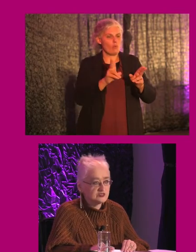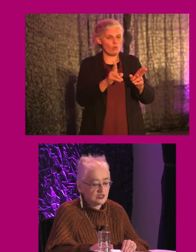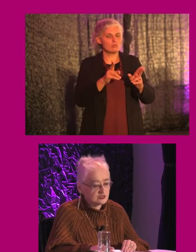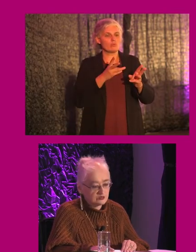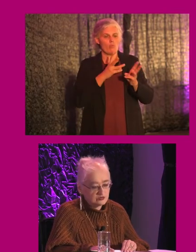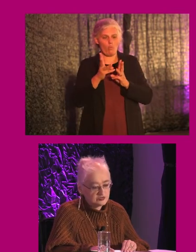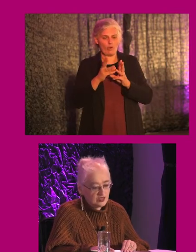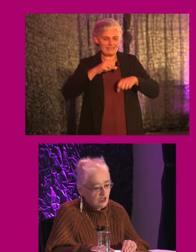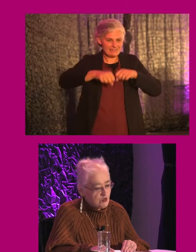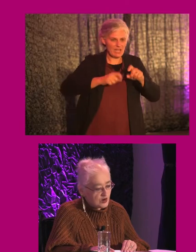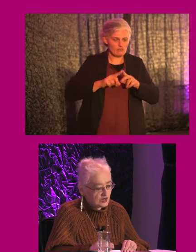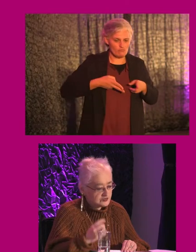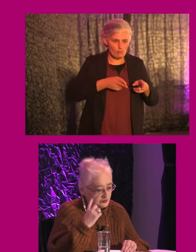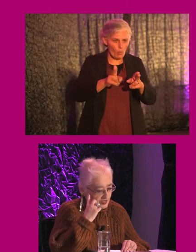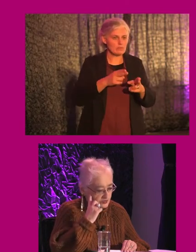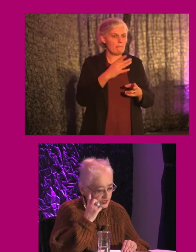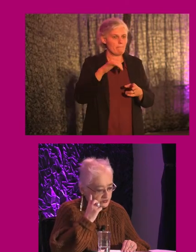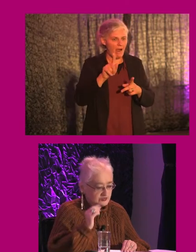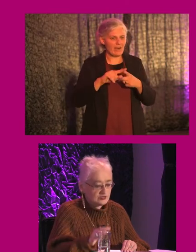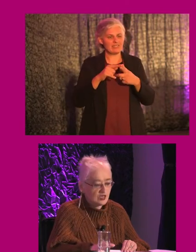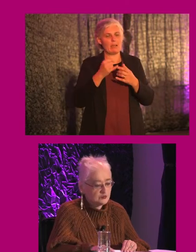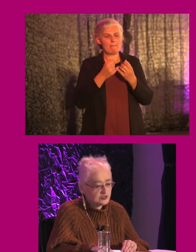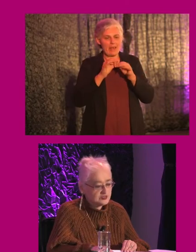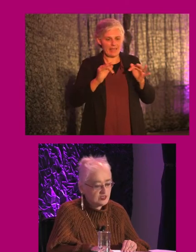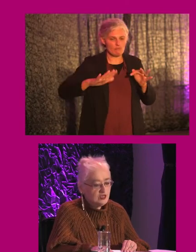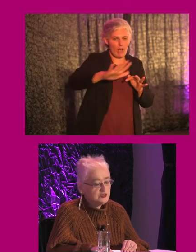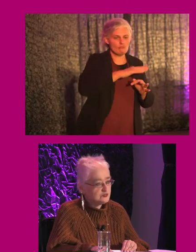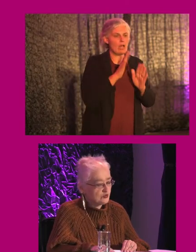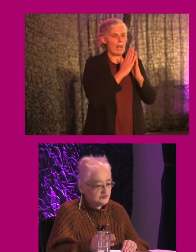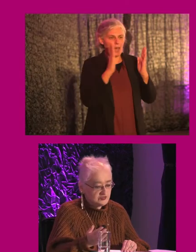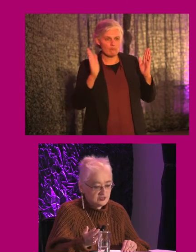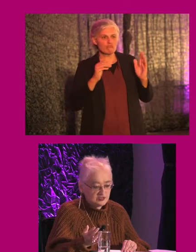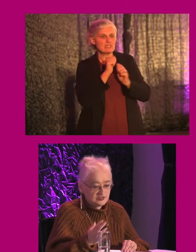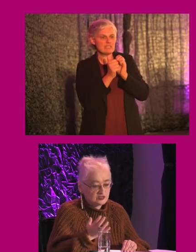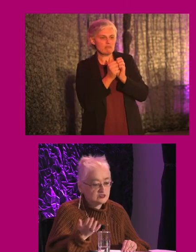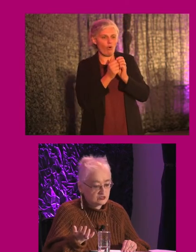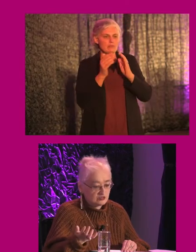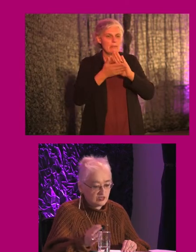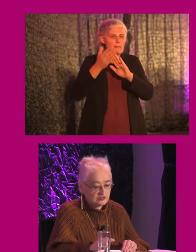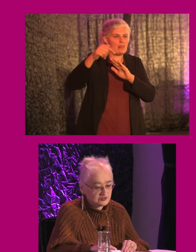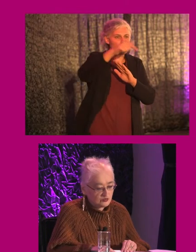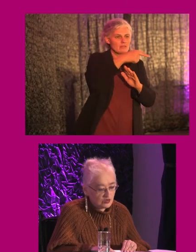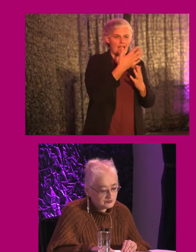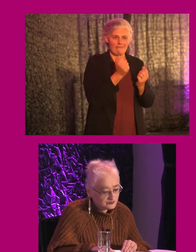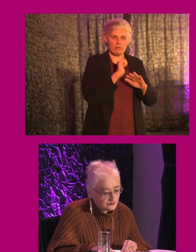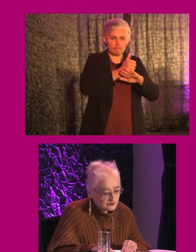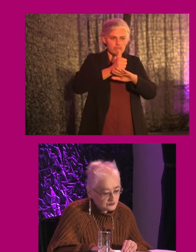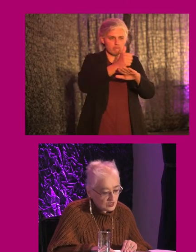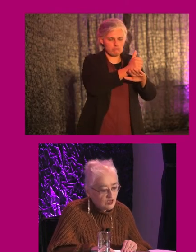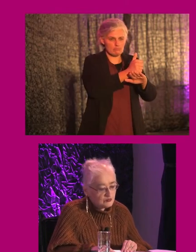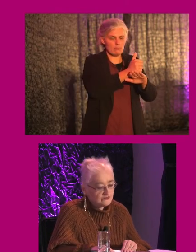walking and cycling routes, parks and playgrounds, libraries, sports facilities, litter control, and so on.